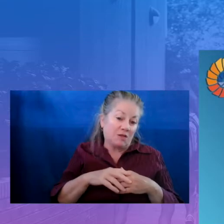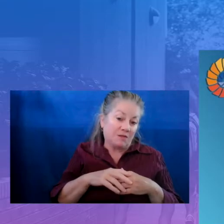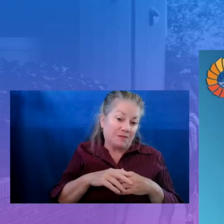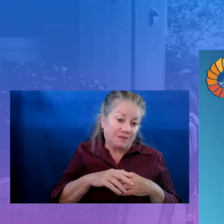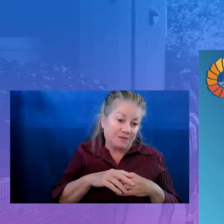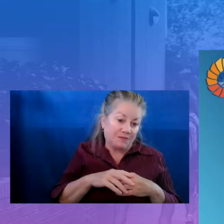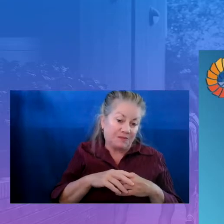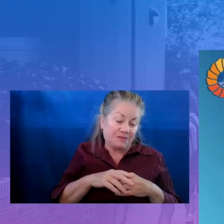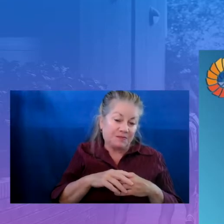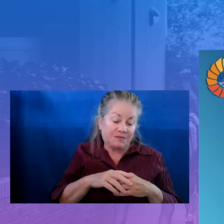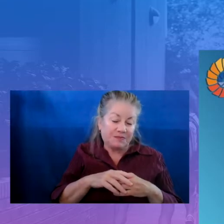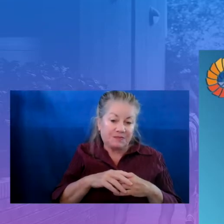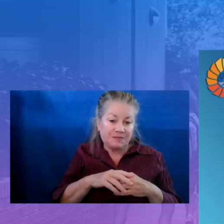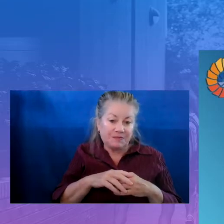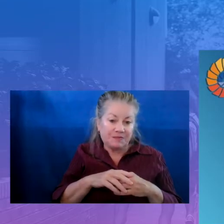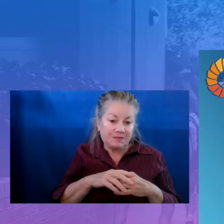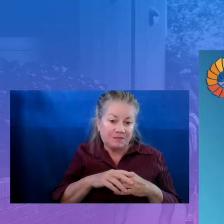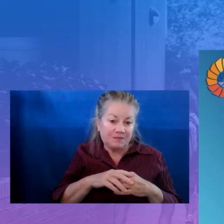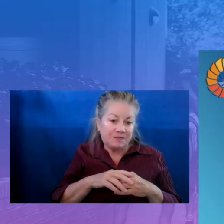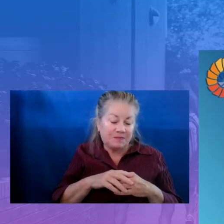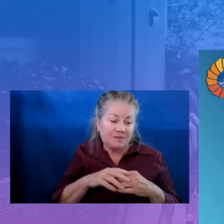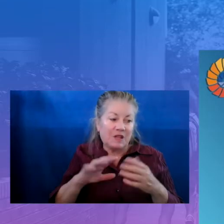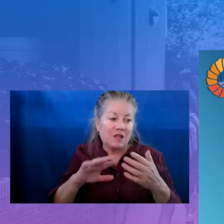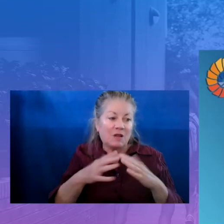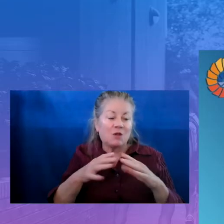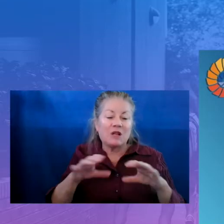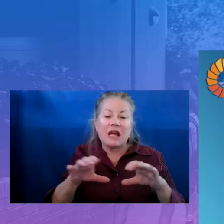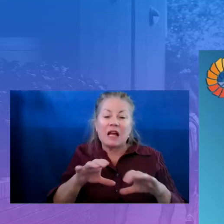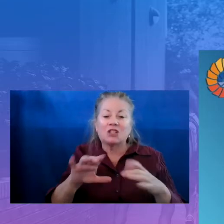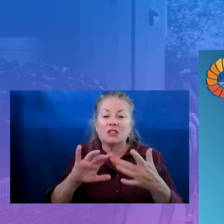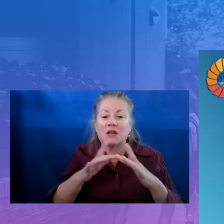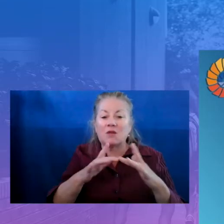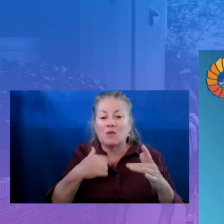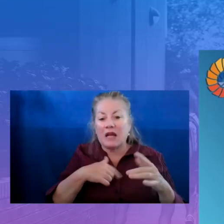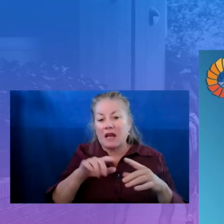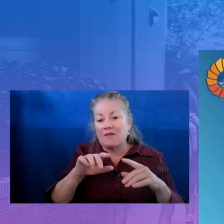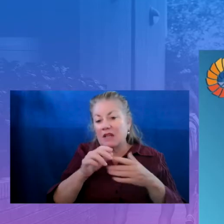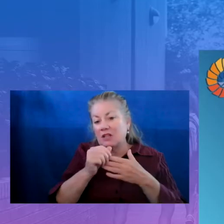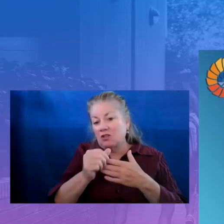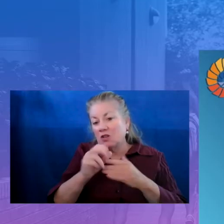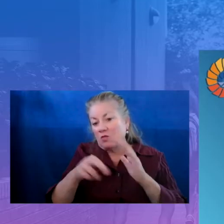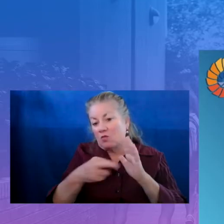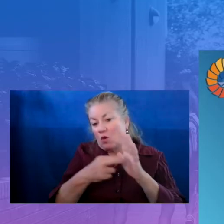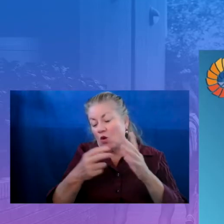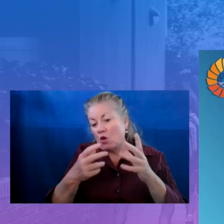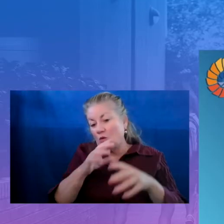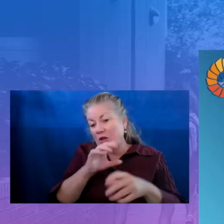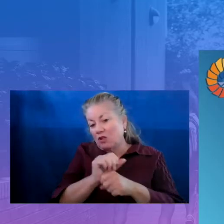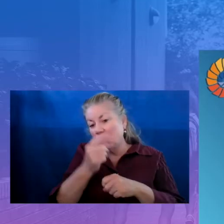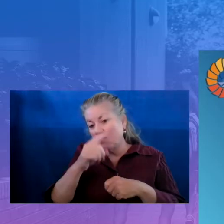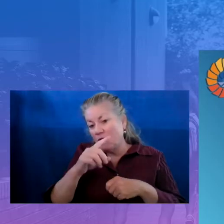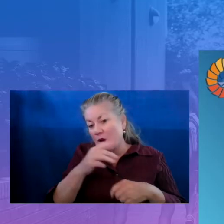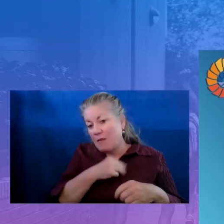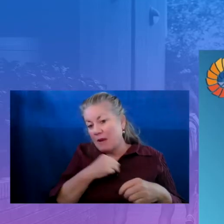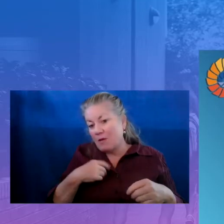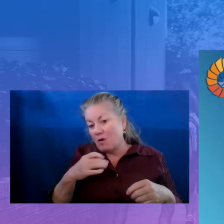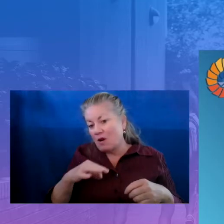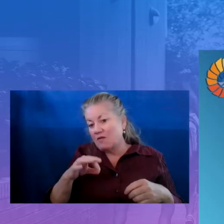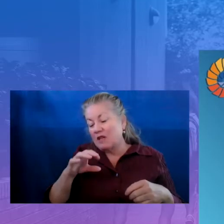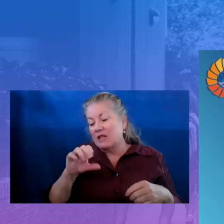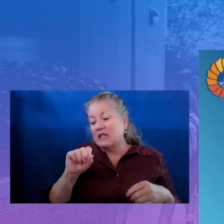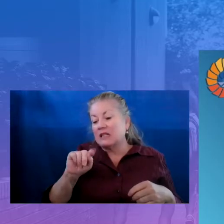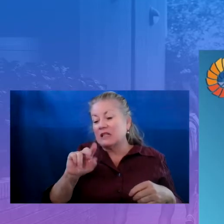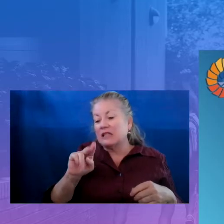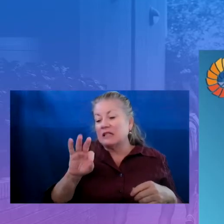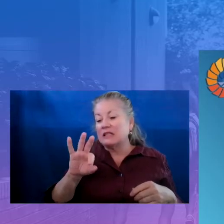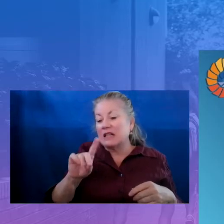community action network groups, we have a leadership role reserved for a member of Stanford Public Schools, whether it's